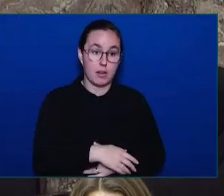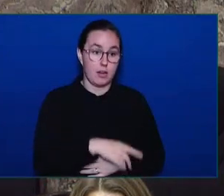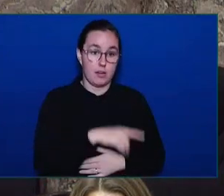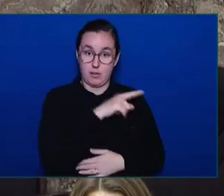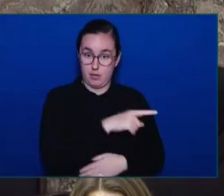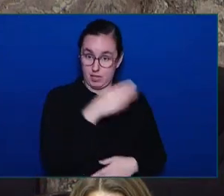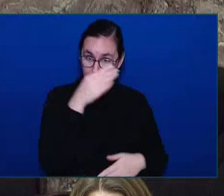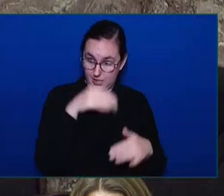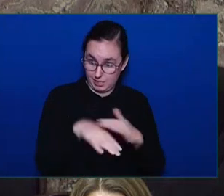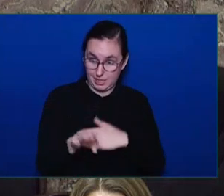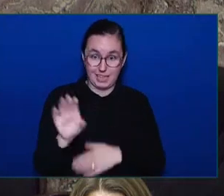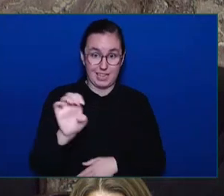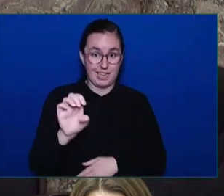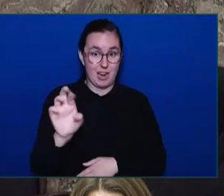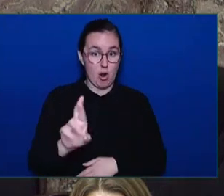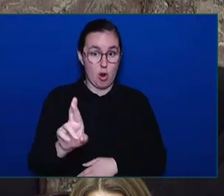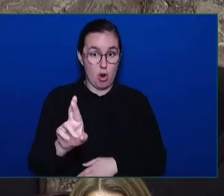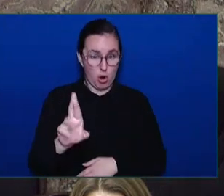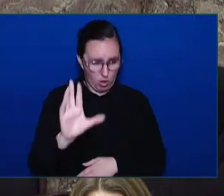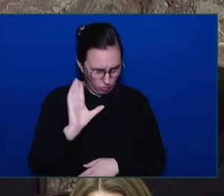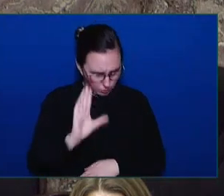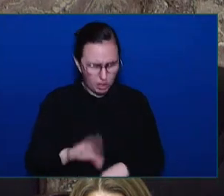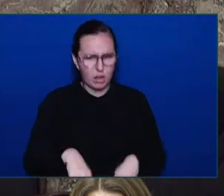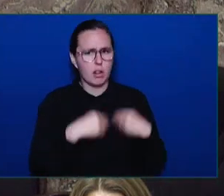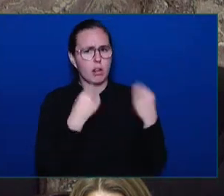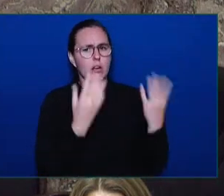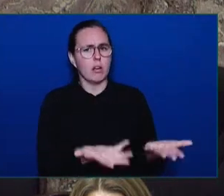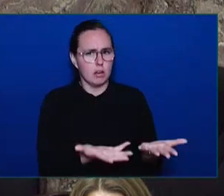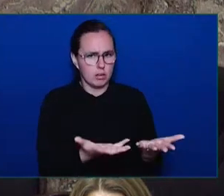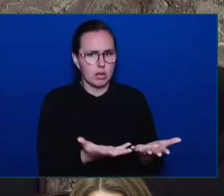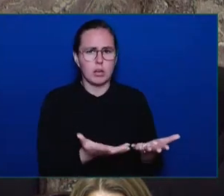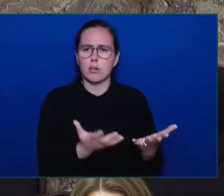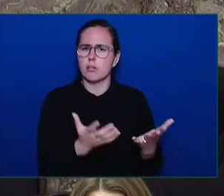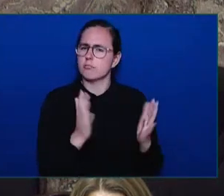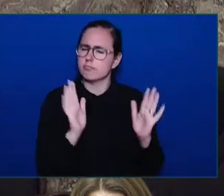exceptional efforts by everyone involved.